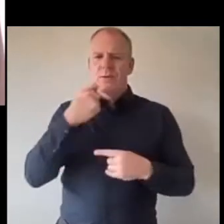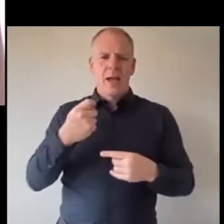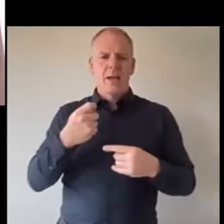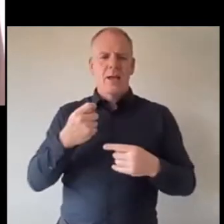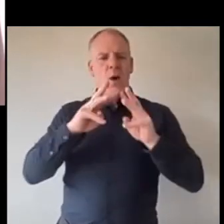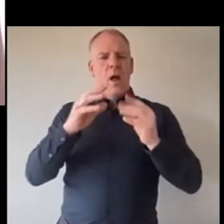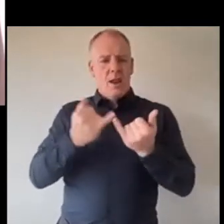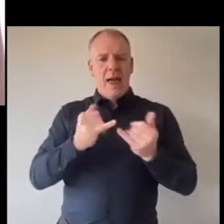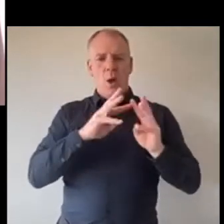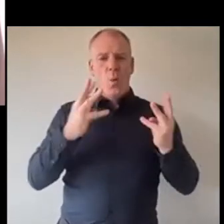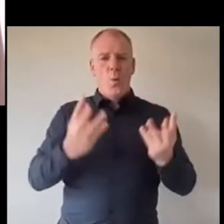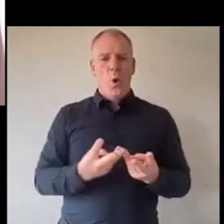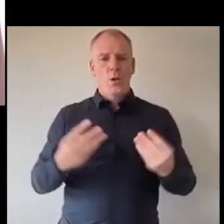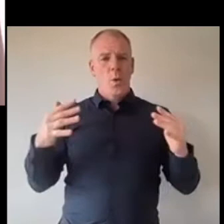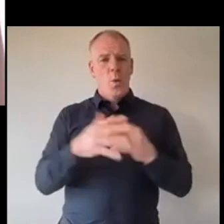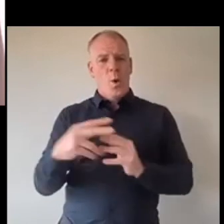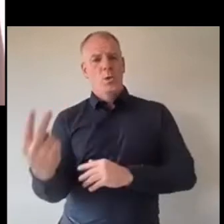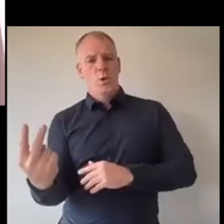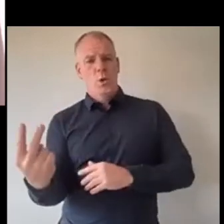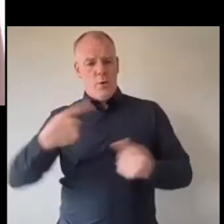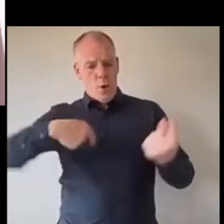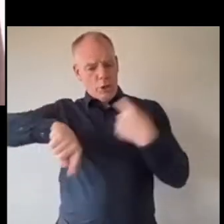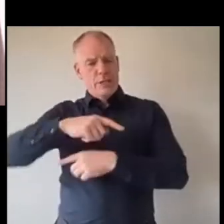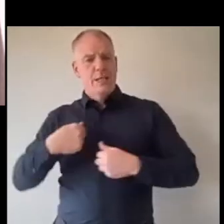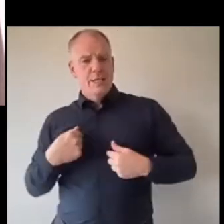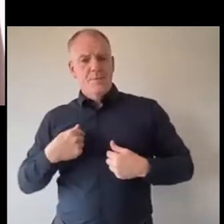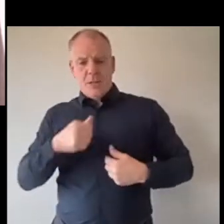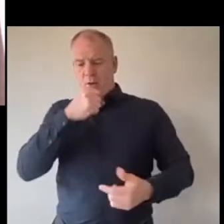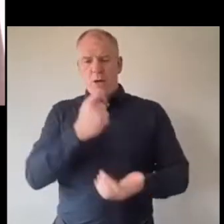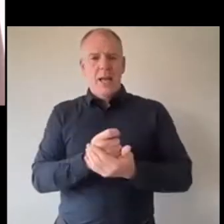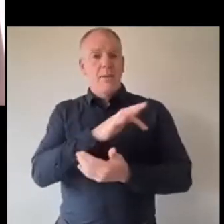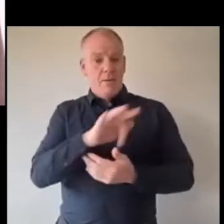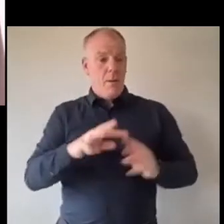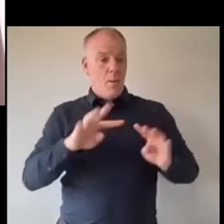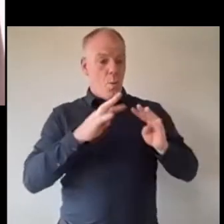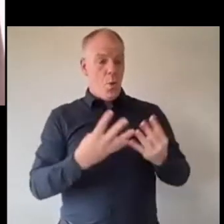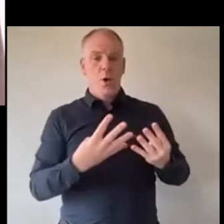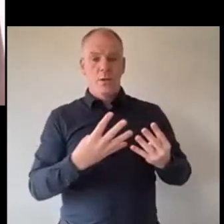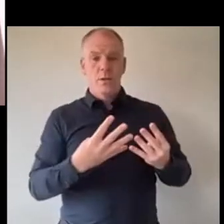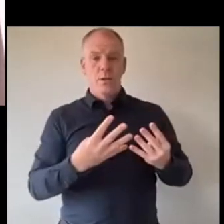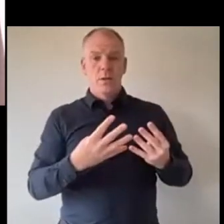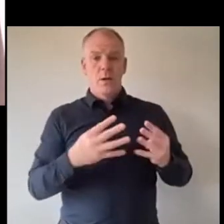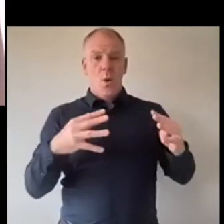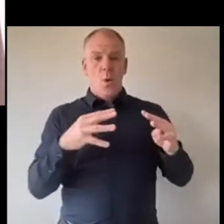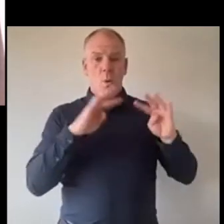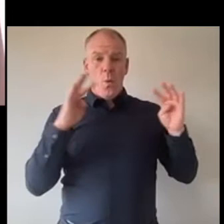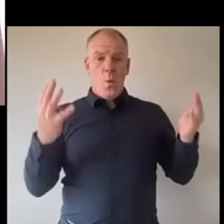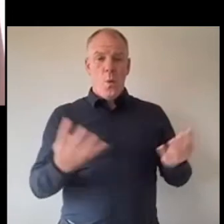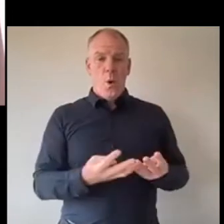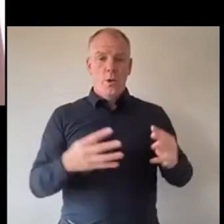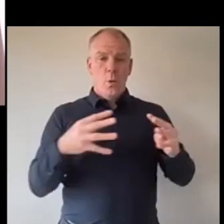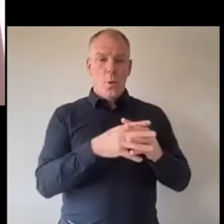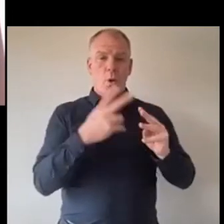II this is the this is the first time since World War II where the global world has just been brought to its knees and